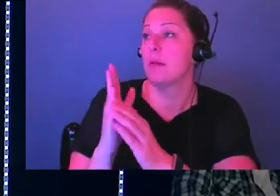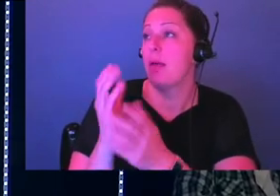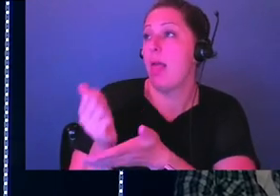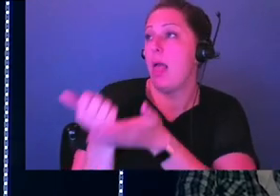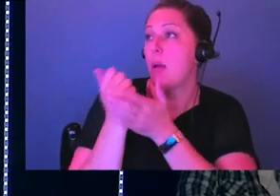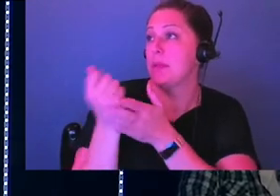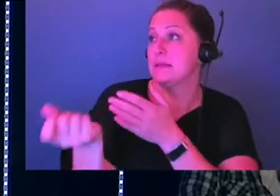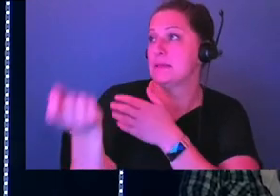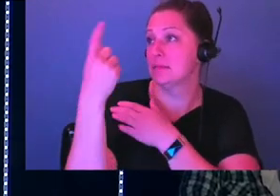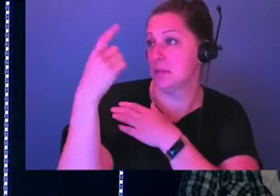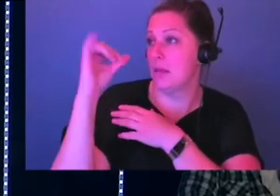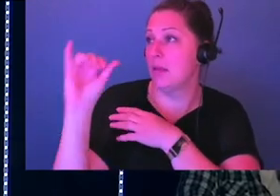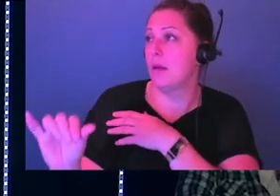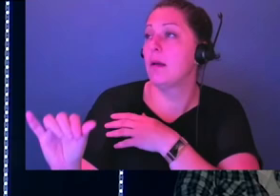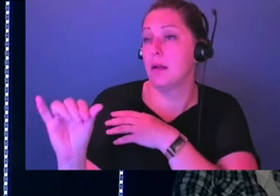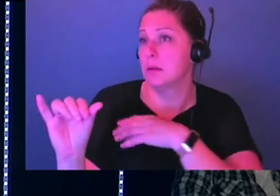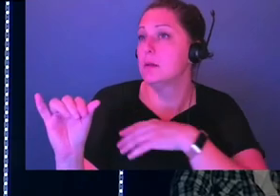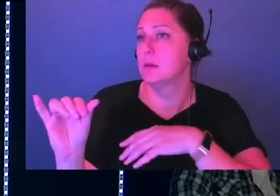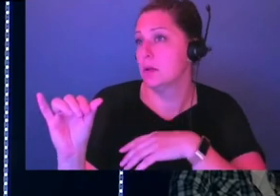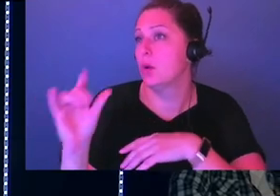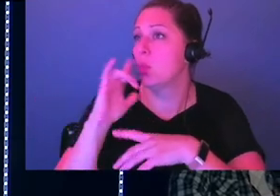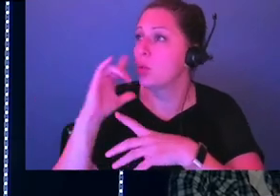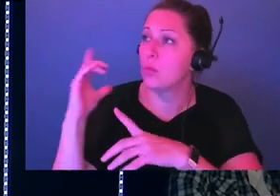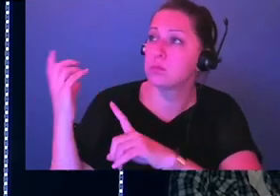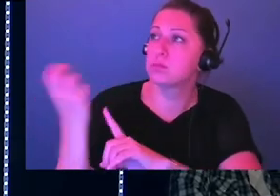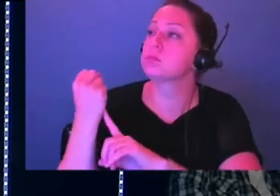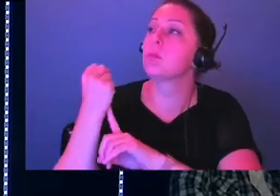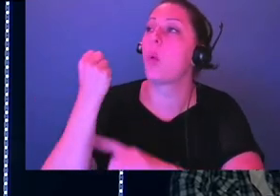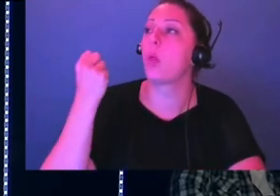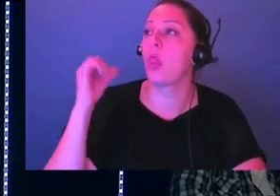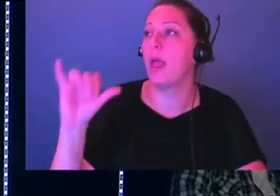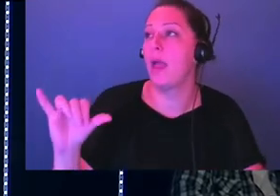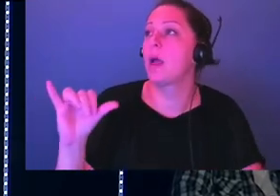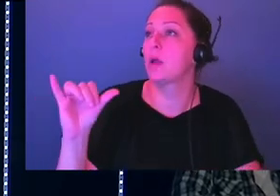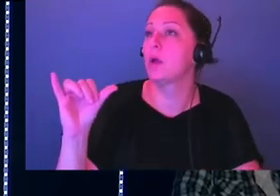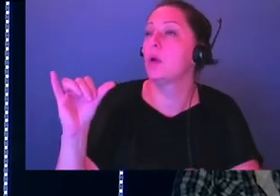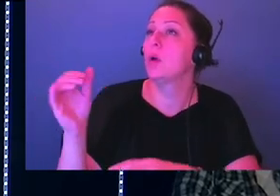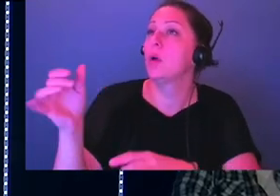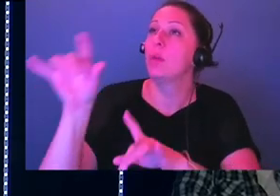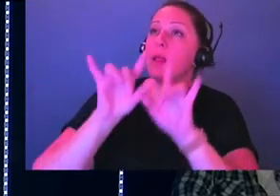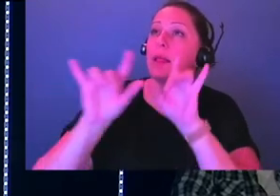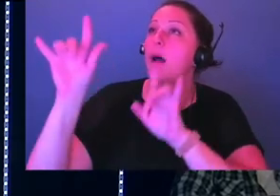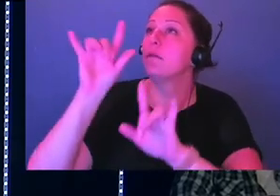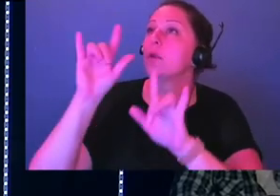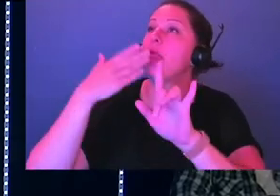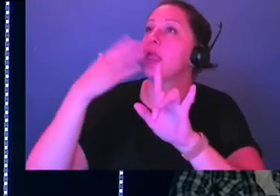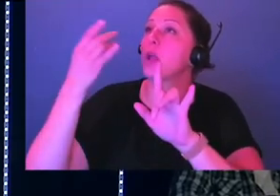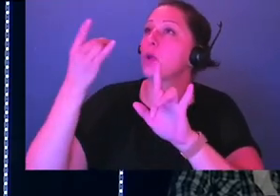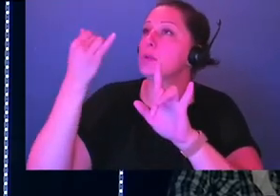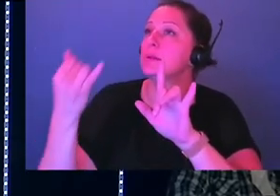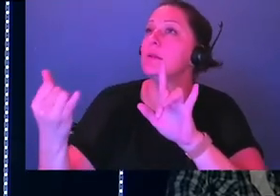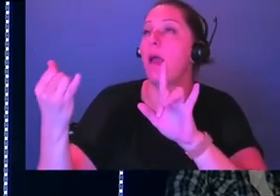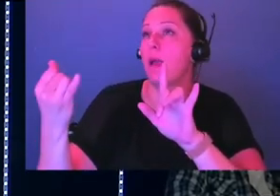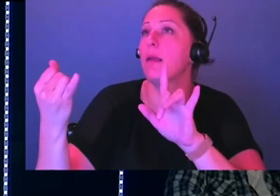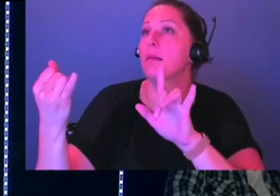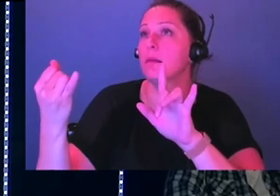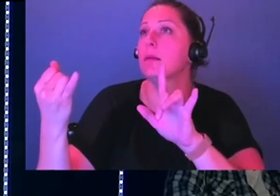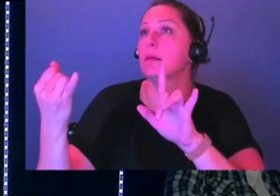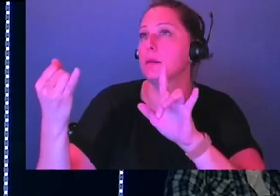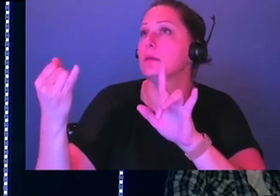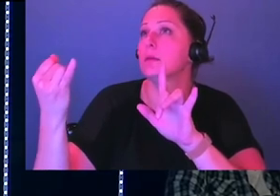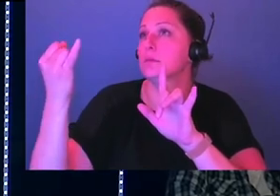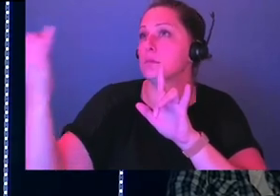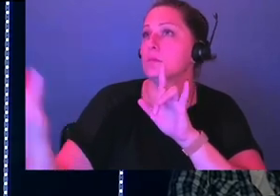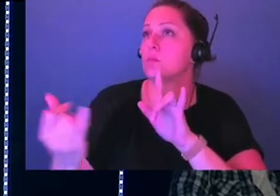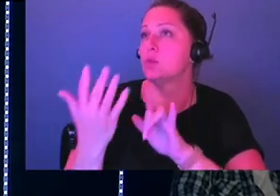see that, to believe it, and live that out, God, to hold on to it. Lord, we love you and we thank you for today. Have your way in us as we worship you one more time. In